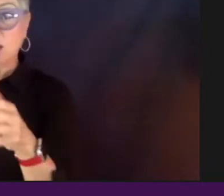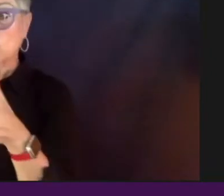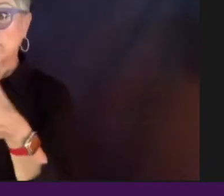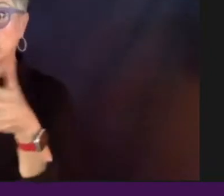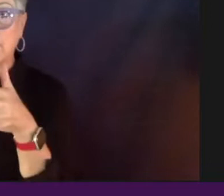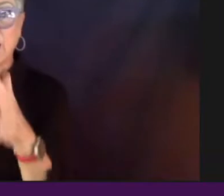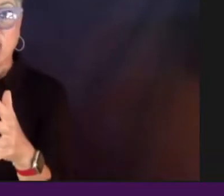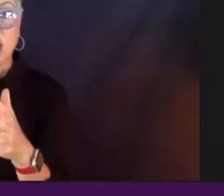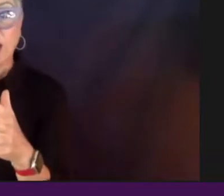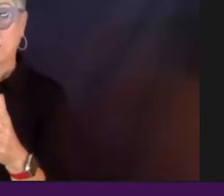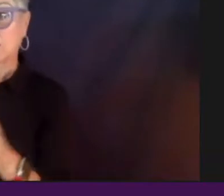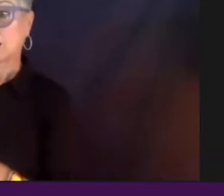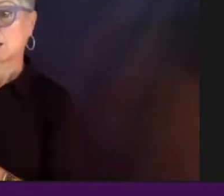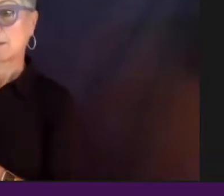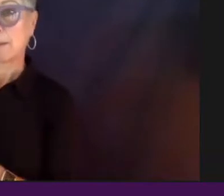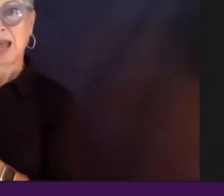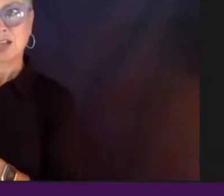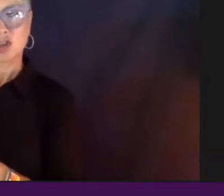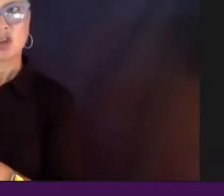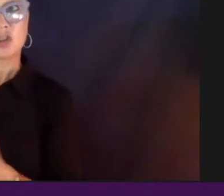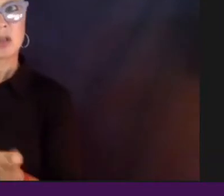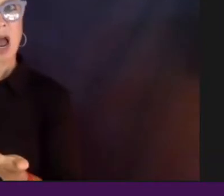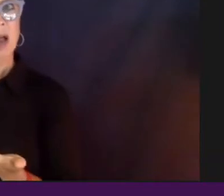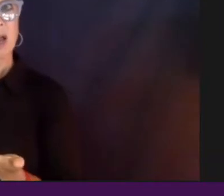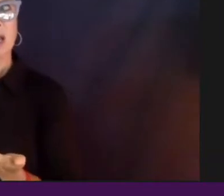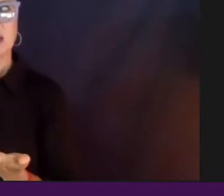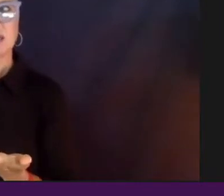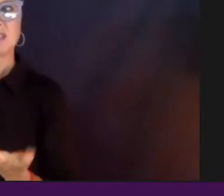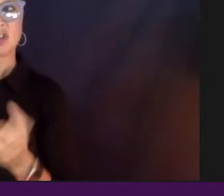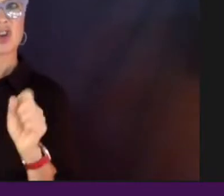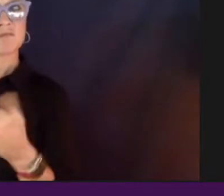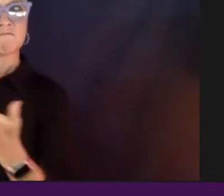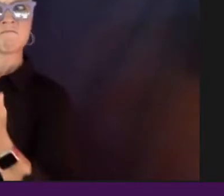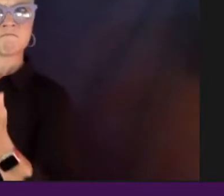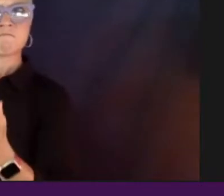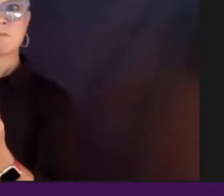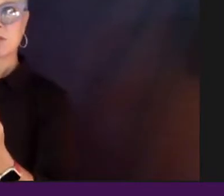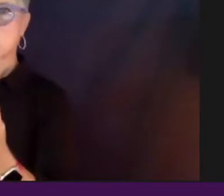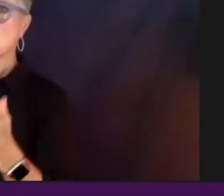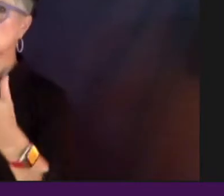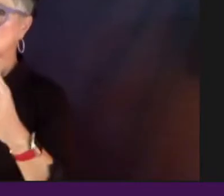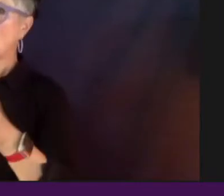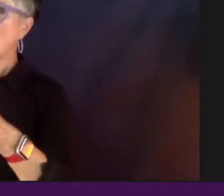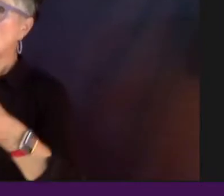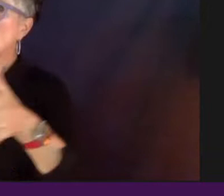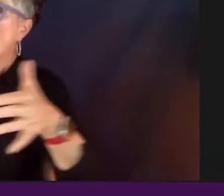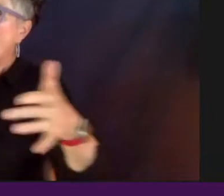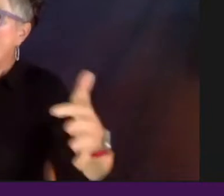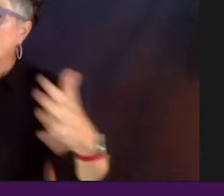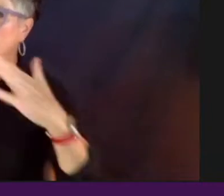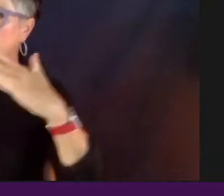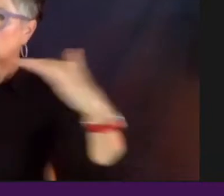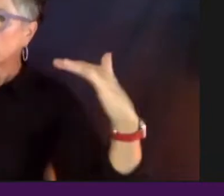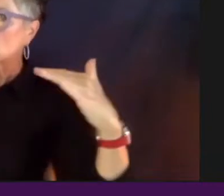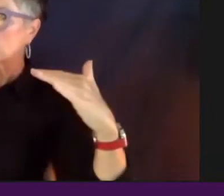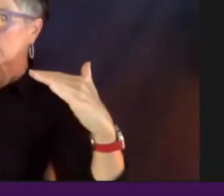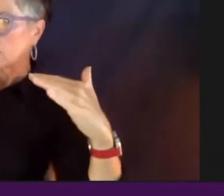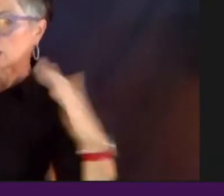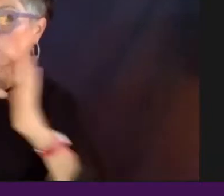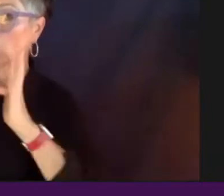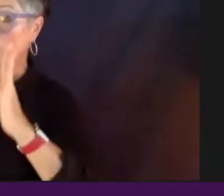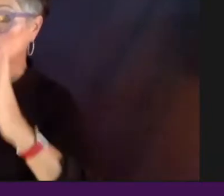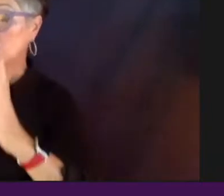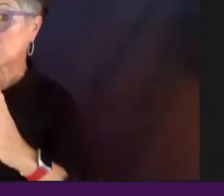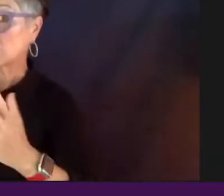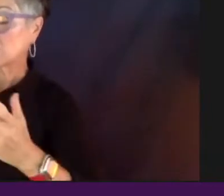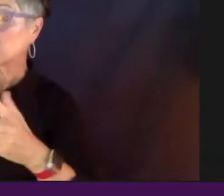there was a change in, or a growth in the diversity of the voices that were represented in front of the screen. And there was a willingness to really